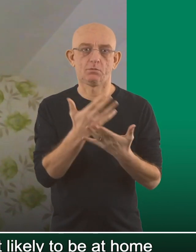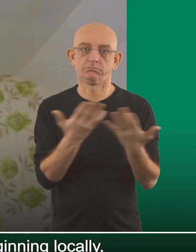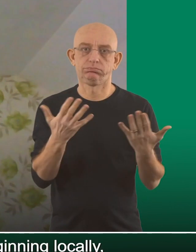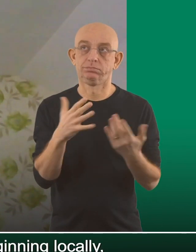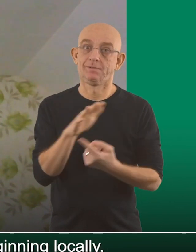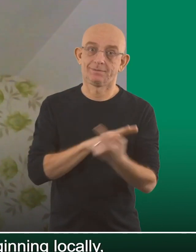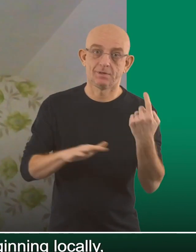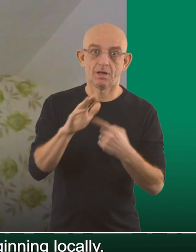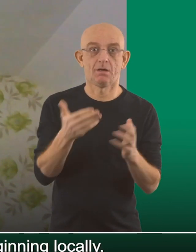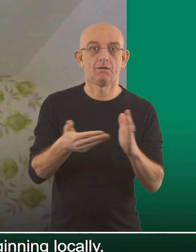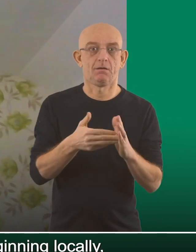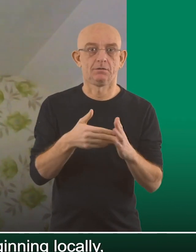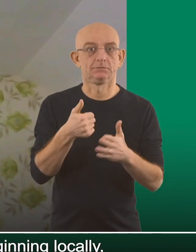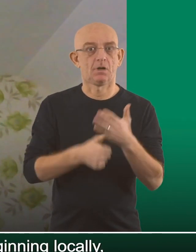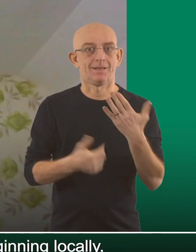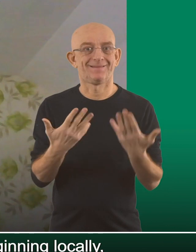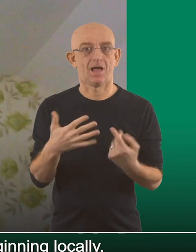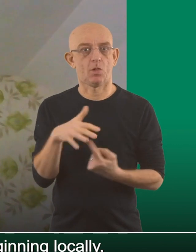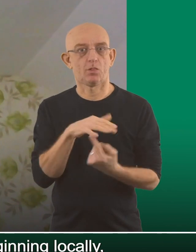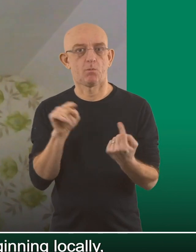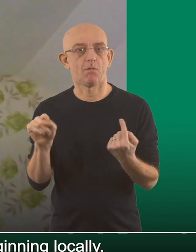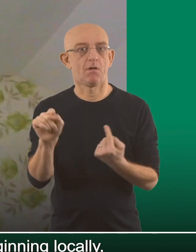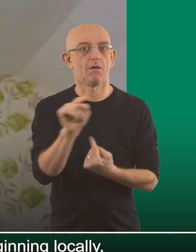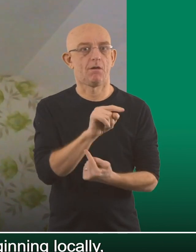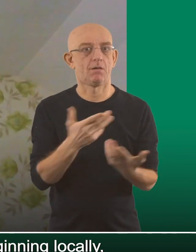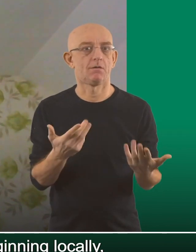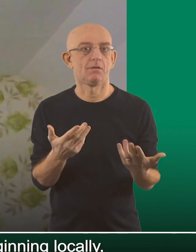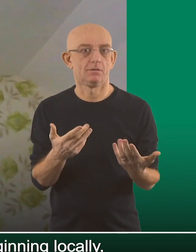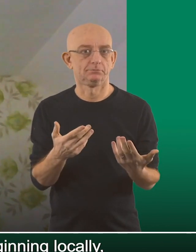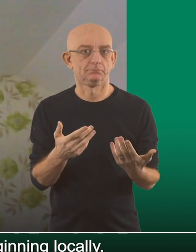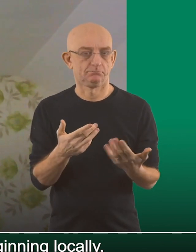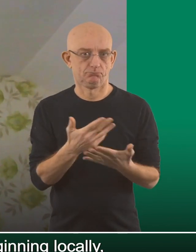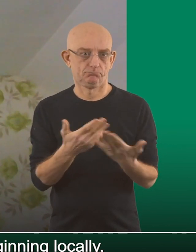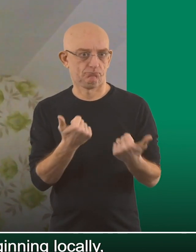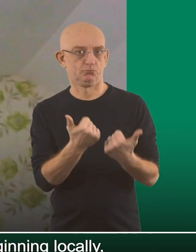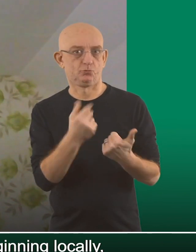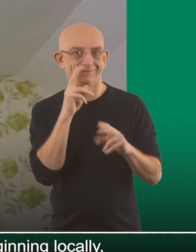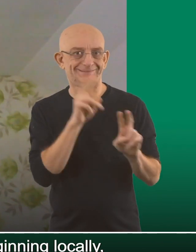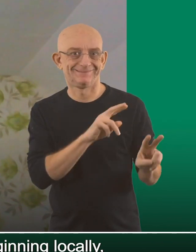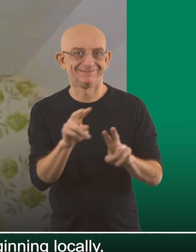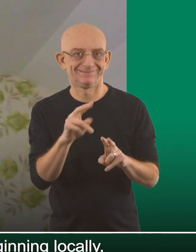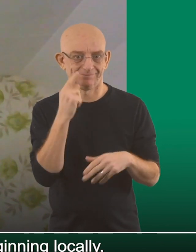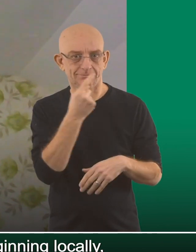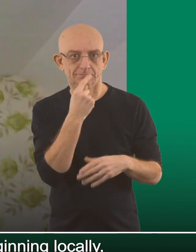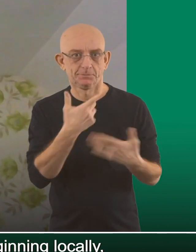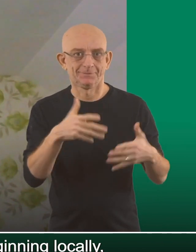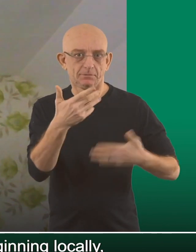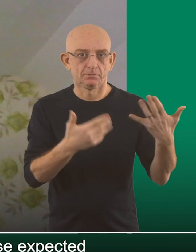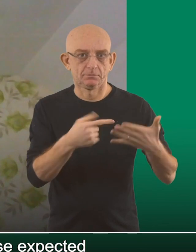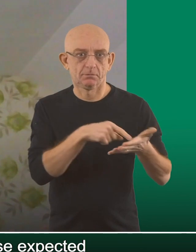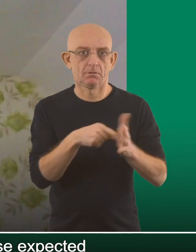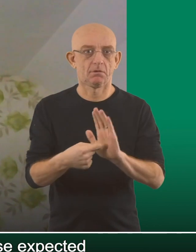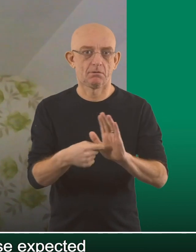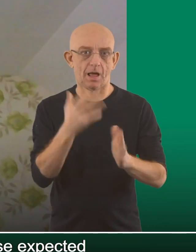also have a bearing. But increasingly, both nationally and beginning locally, there's lots of encouraging signs of the